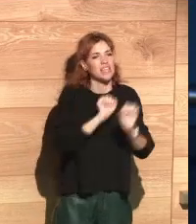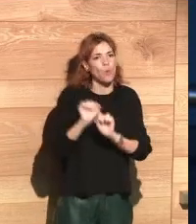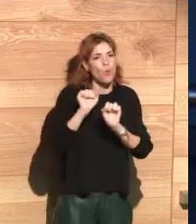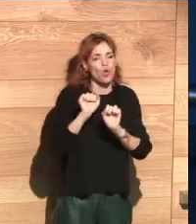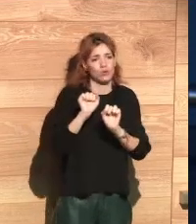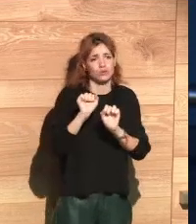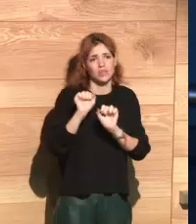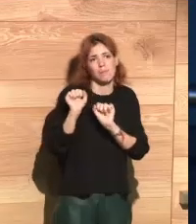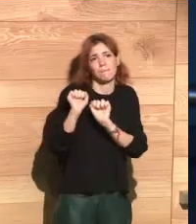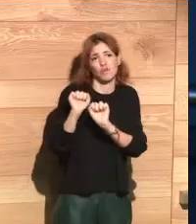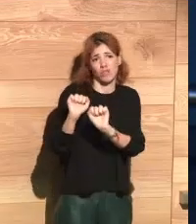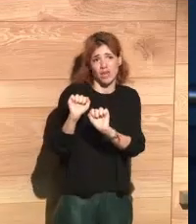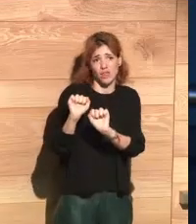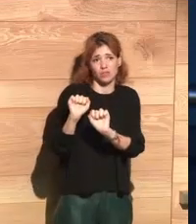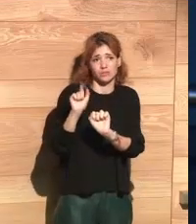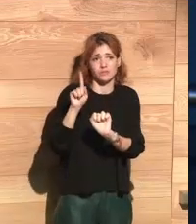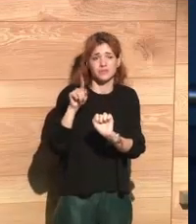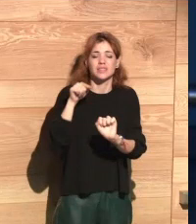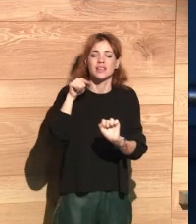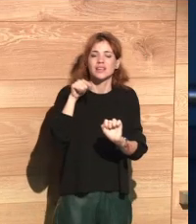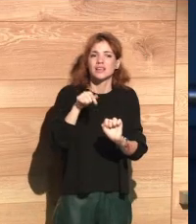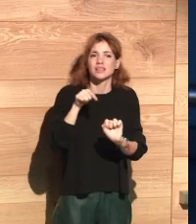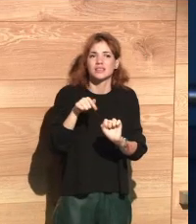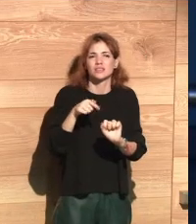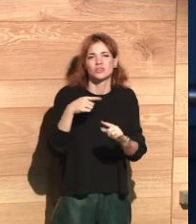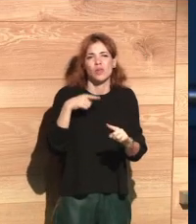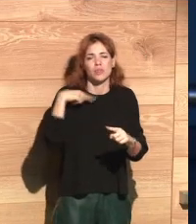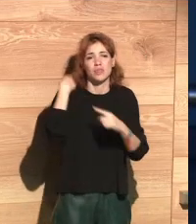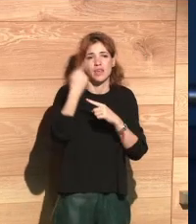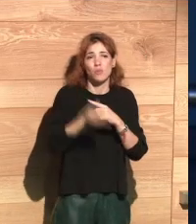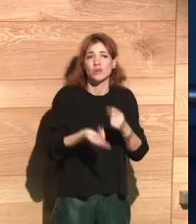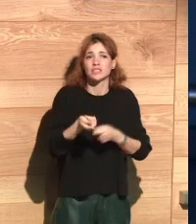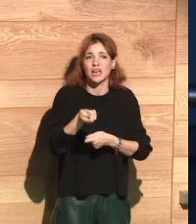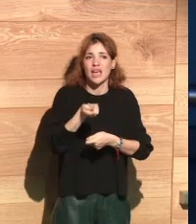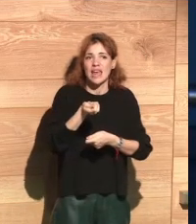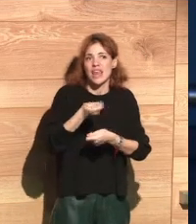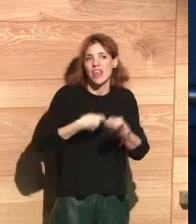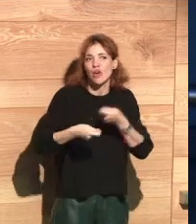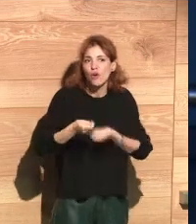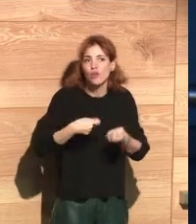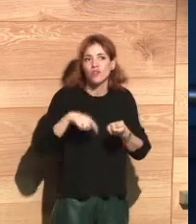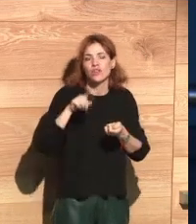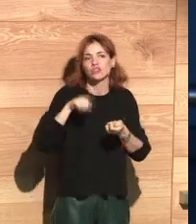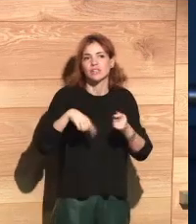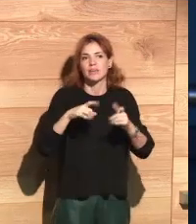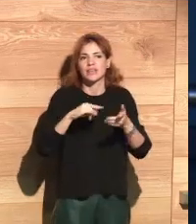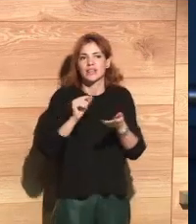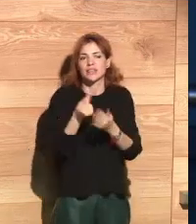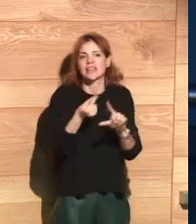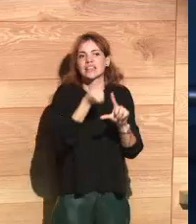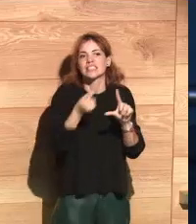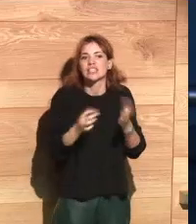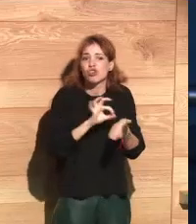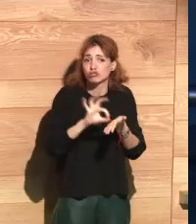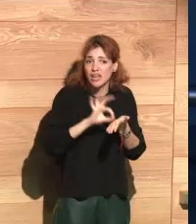safety. Data should be protected and safe. This should be a base for the new for the